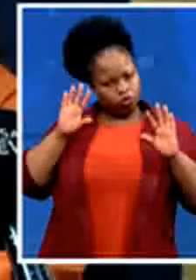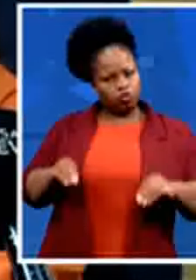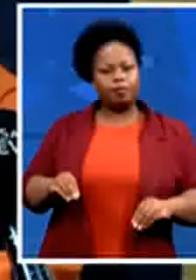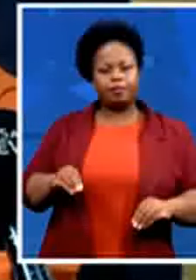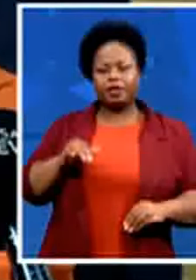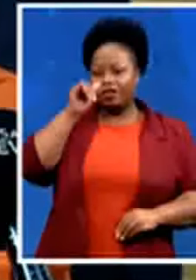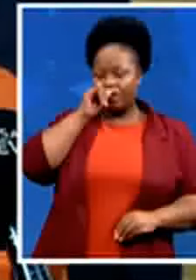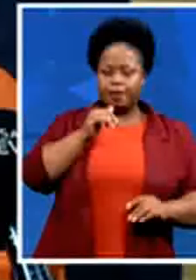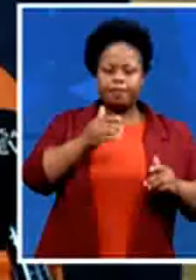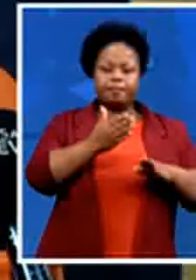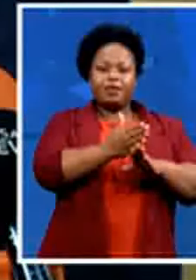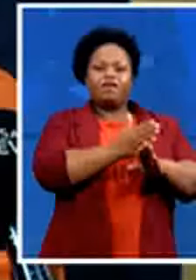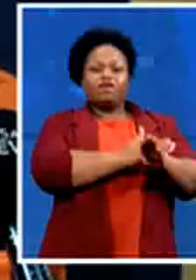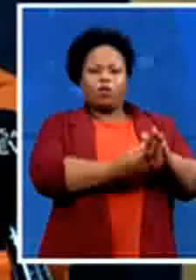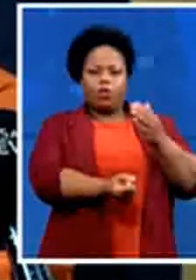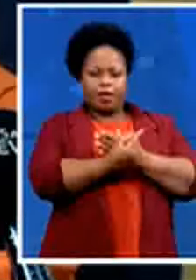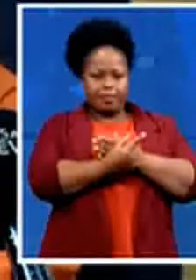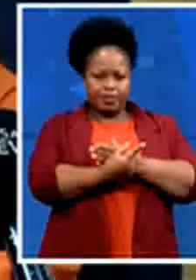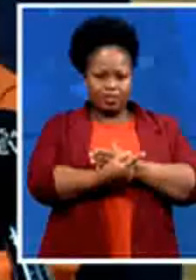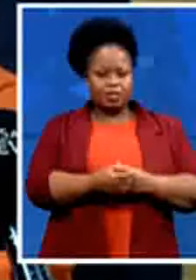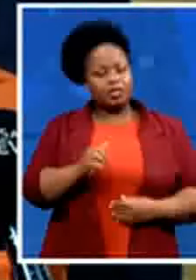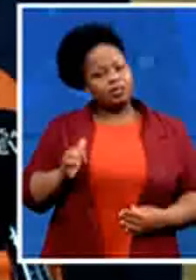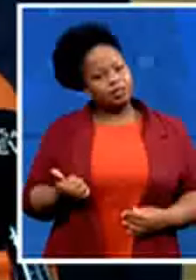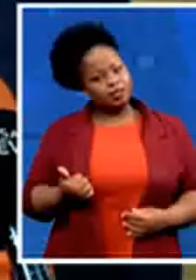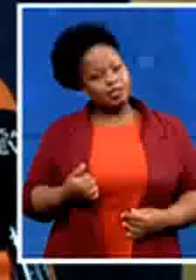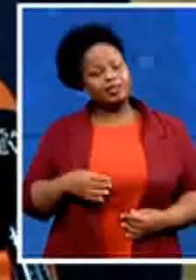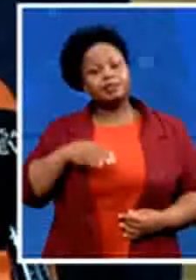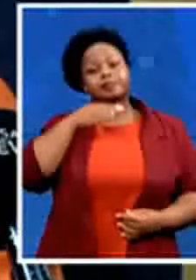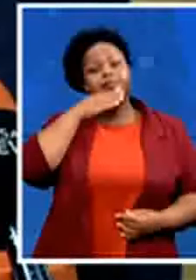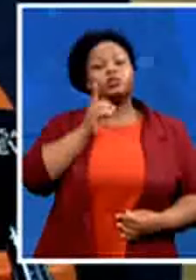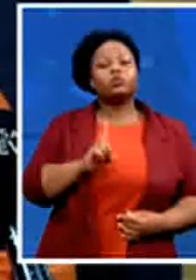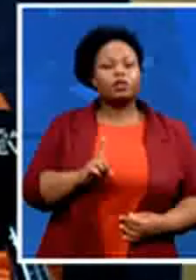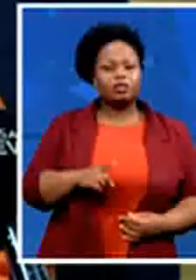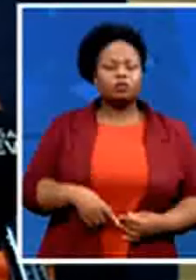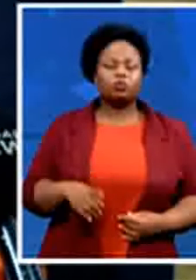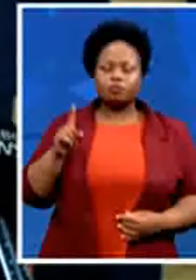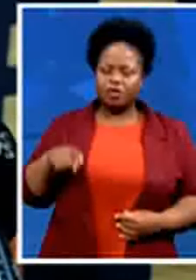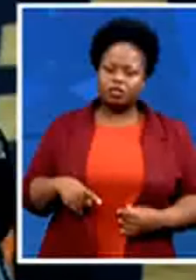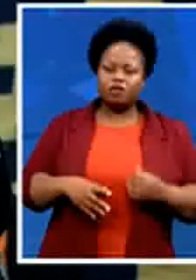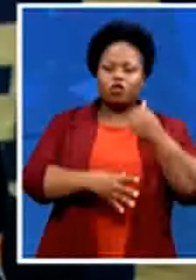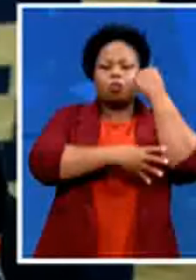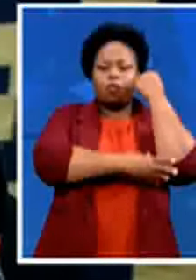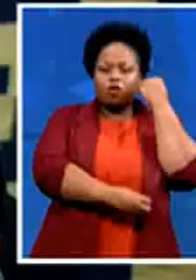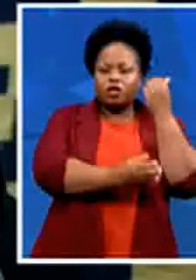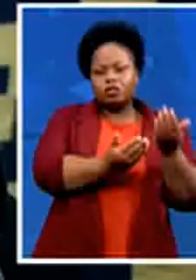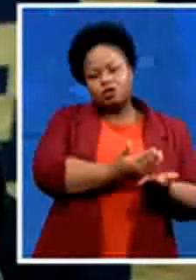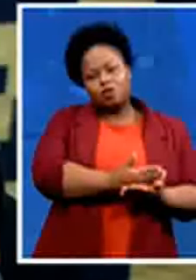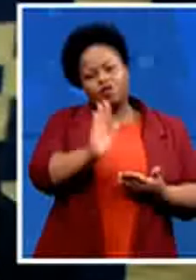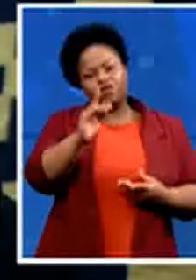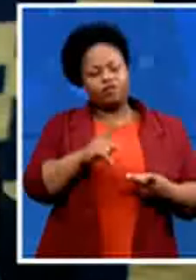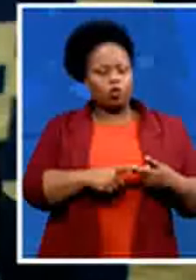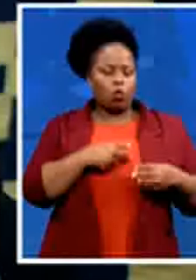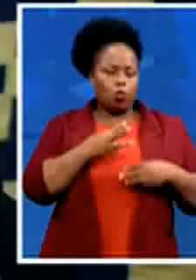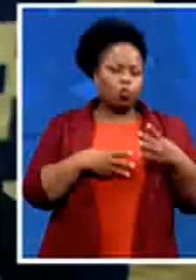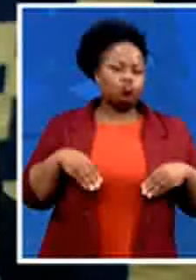that therefore that means that we have to fight poverty we have to fight unemployment we have to fight the